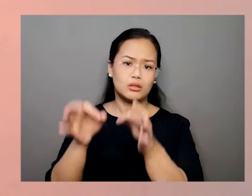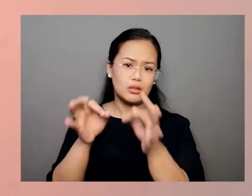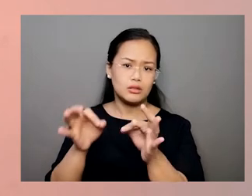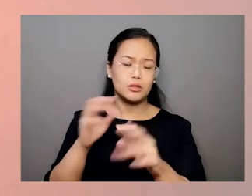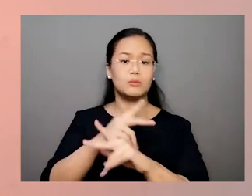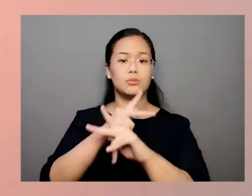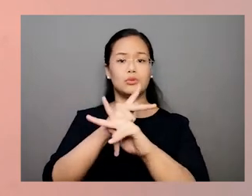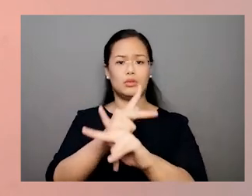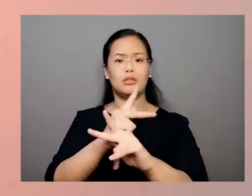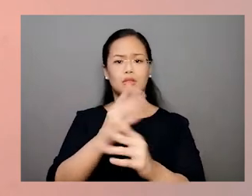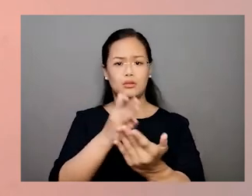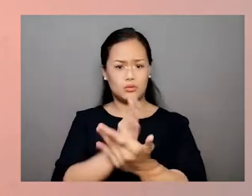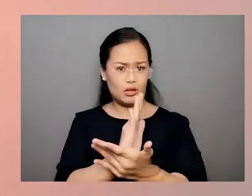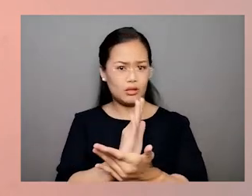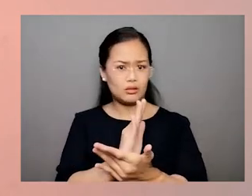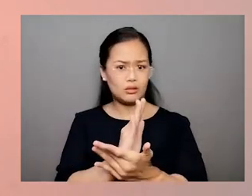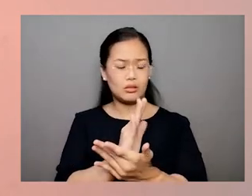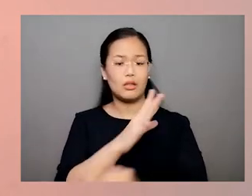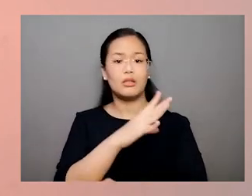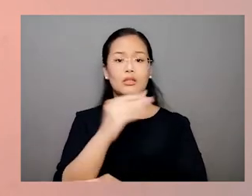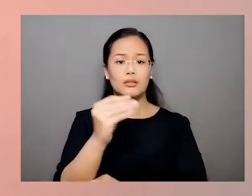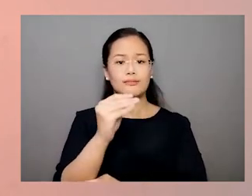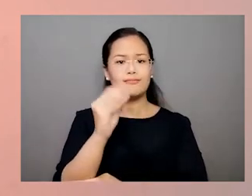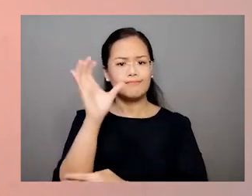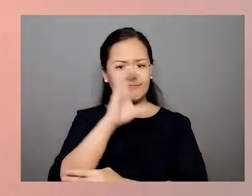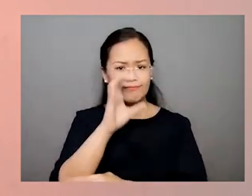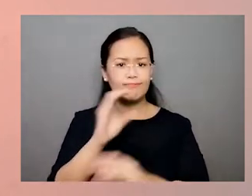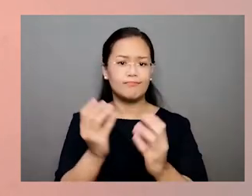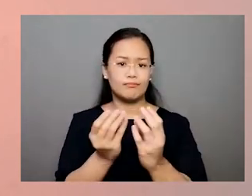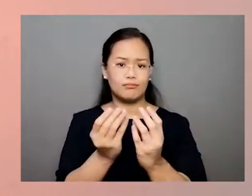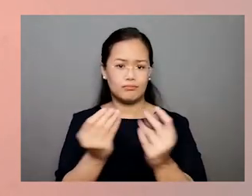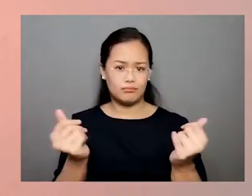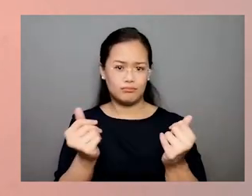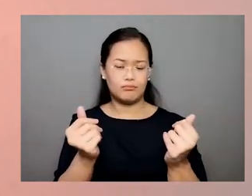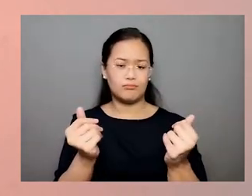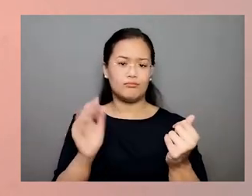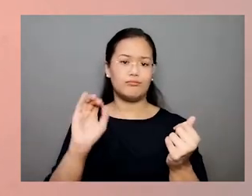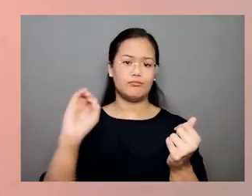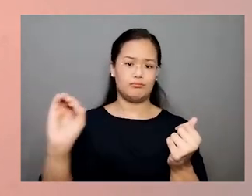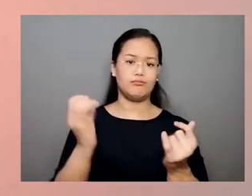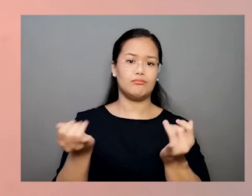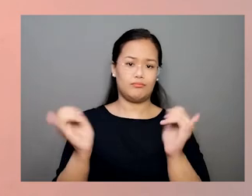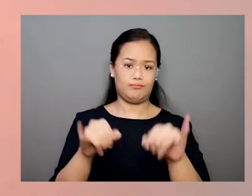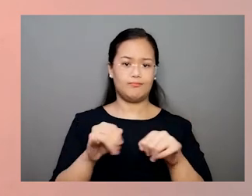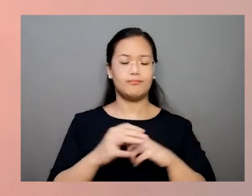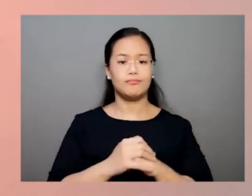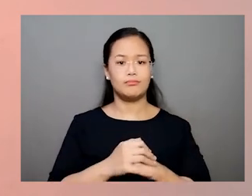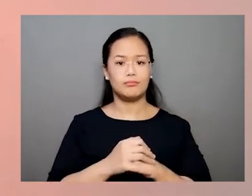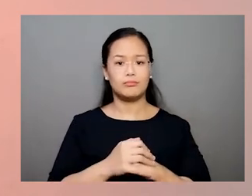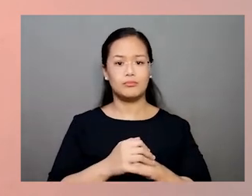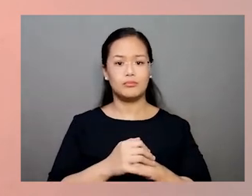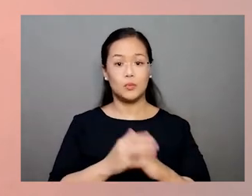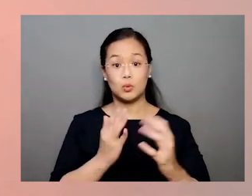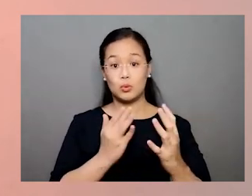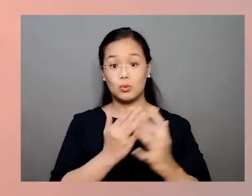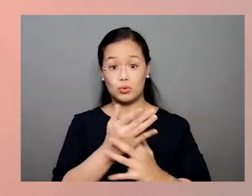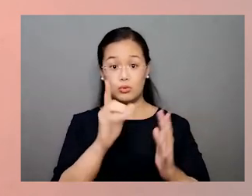take collective action in protecting their rights and seeking resolution of their issues.